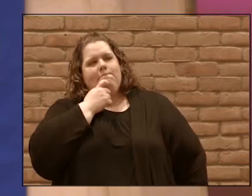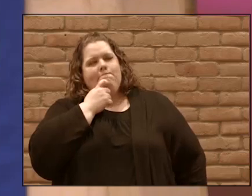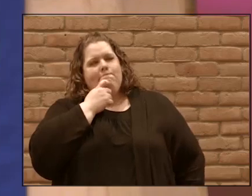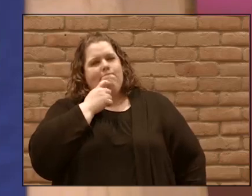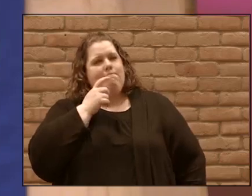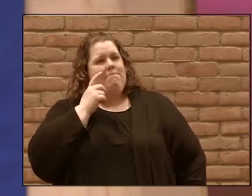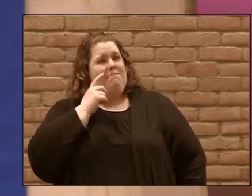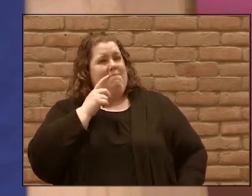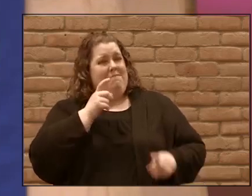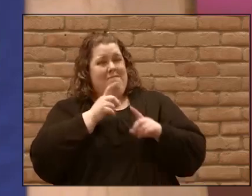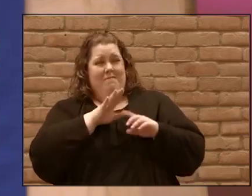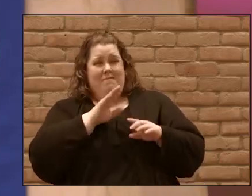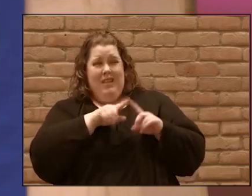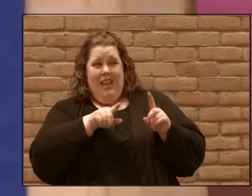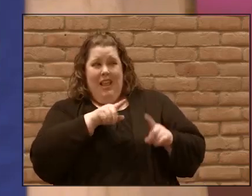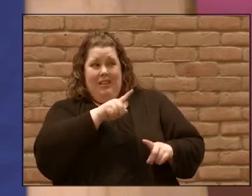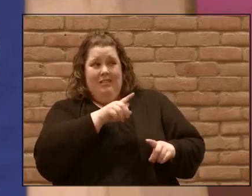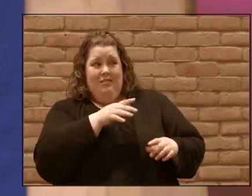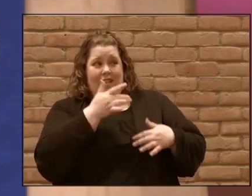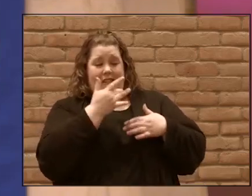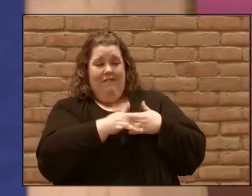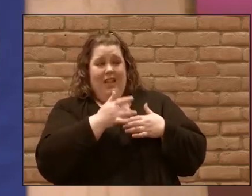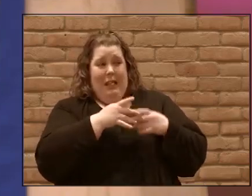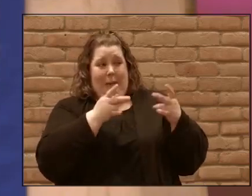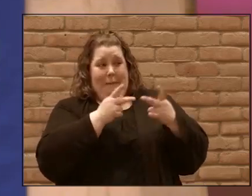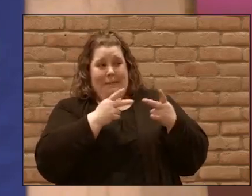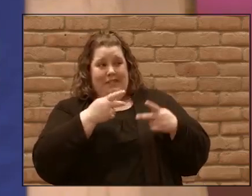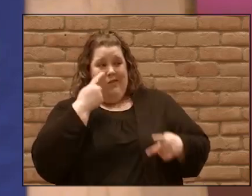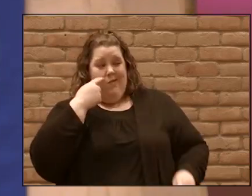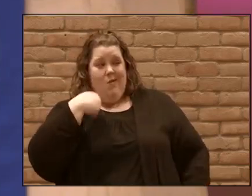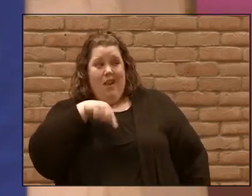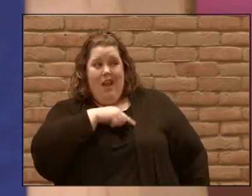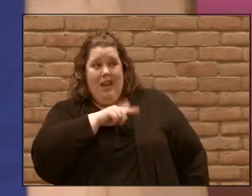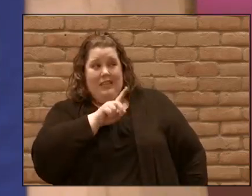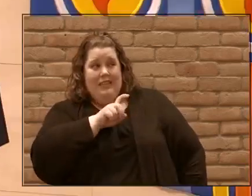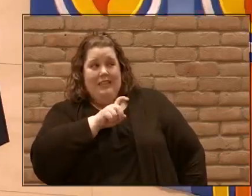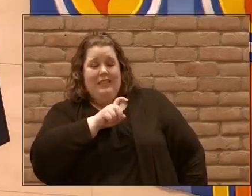but do you have any room for us